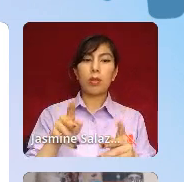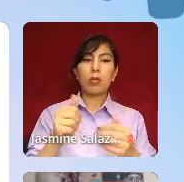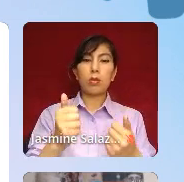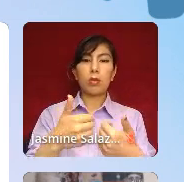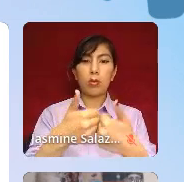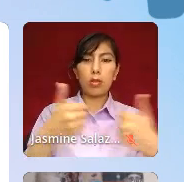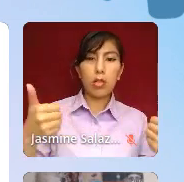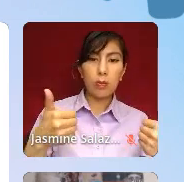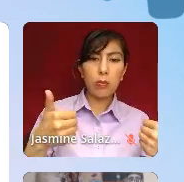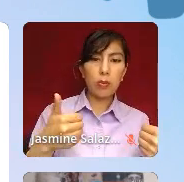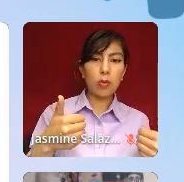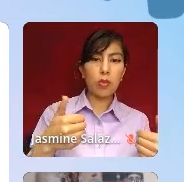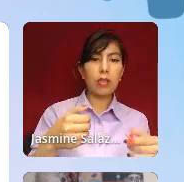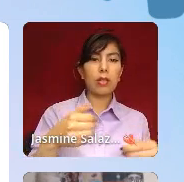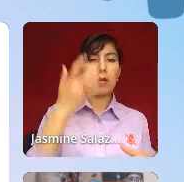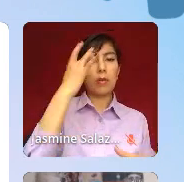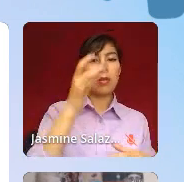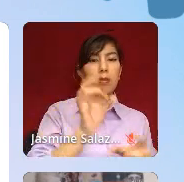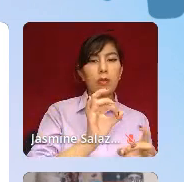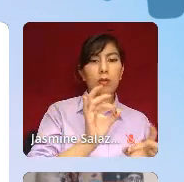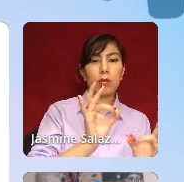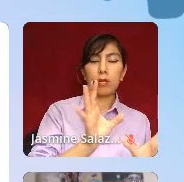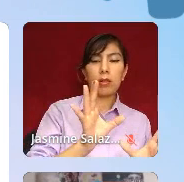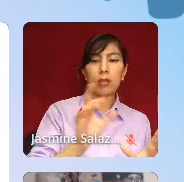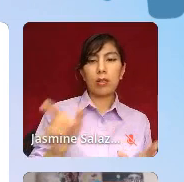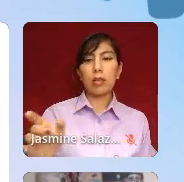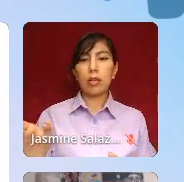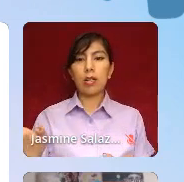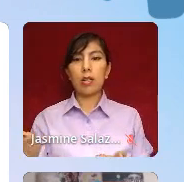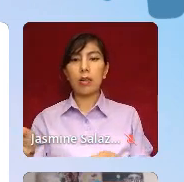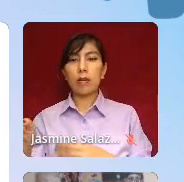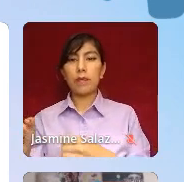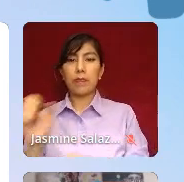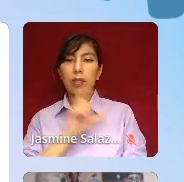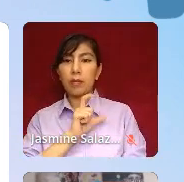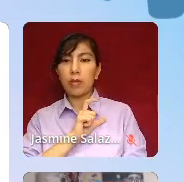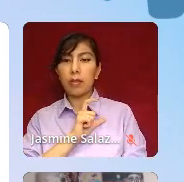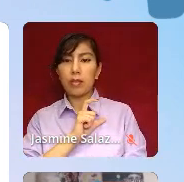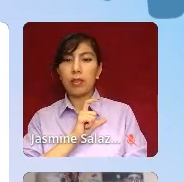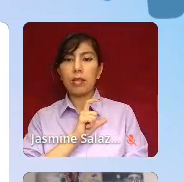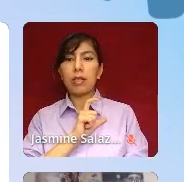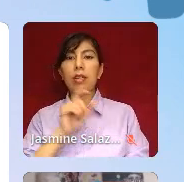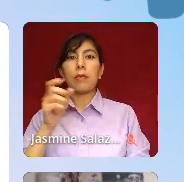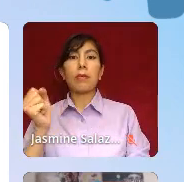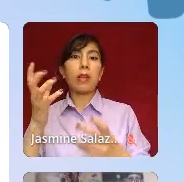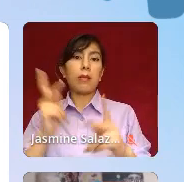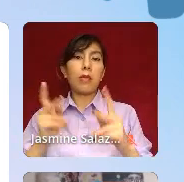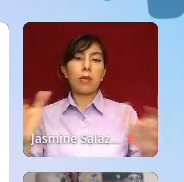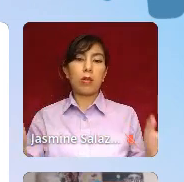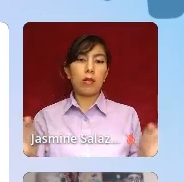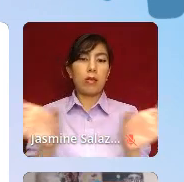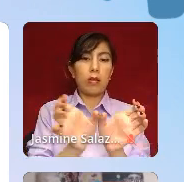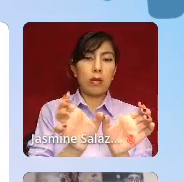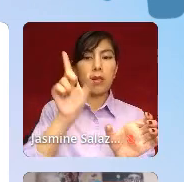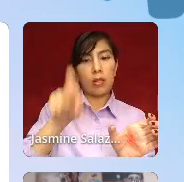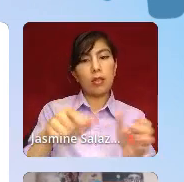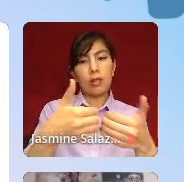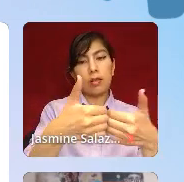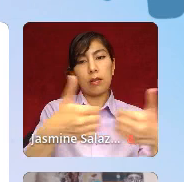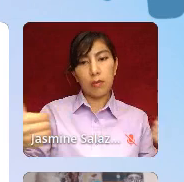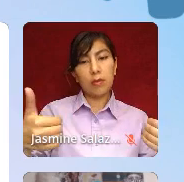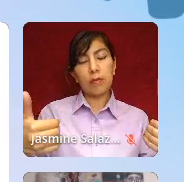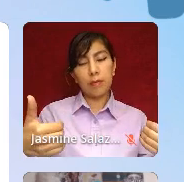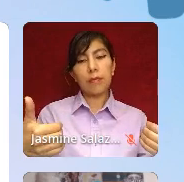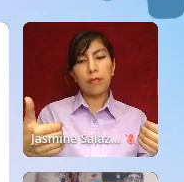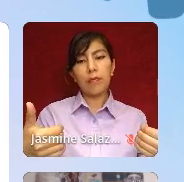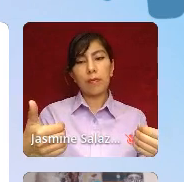policing. And a lot of places are bringing them together when we need to be separating them, says Jess Dolman Rainey. And